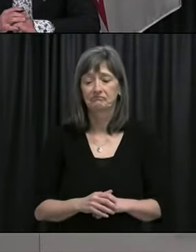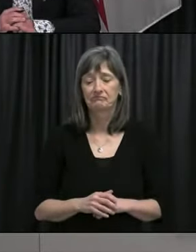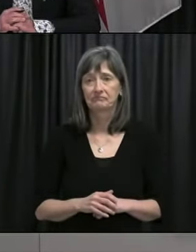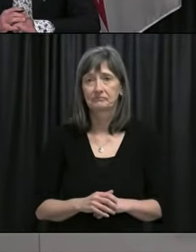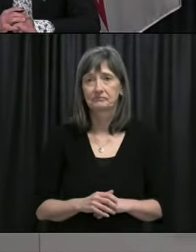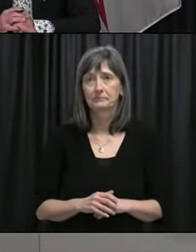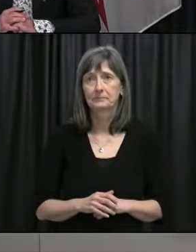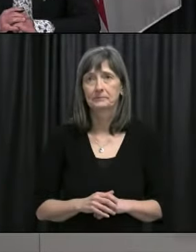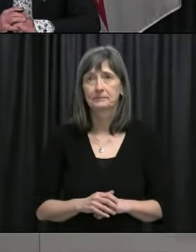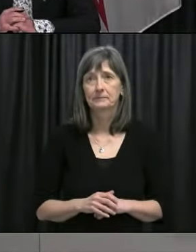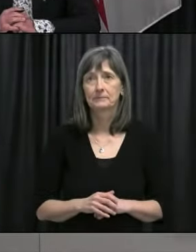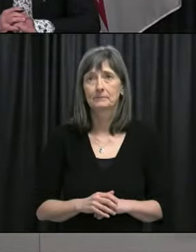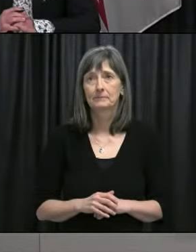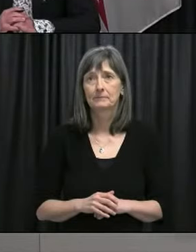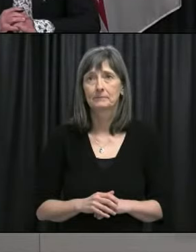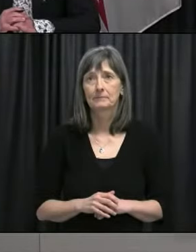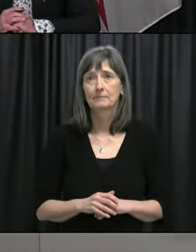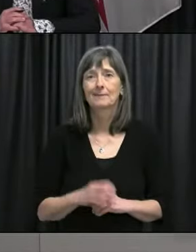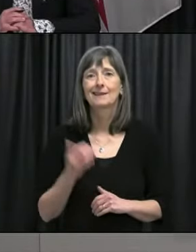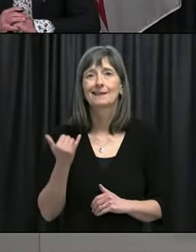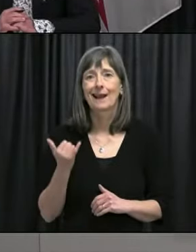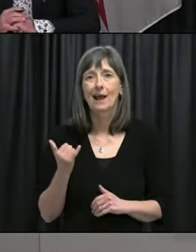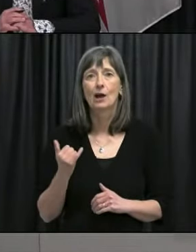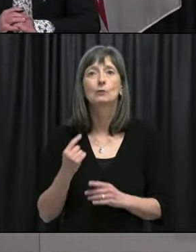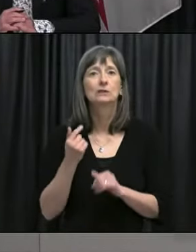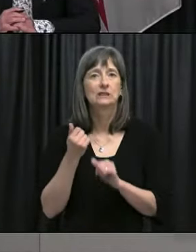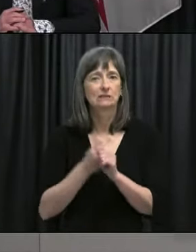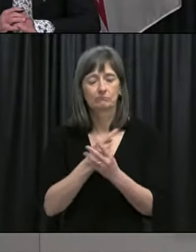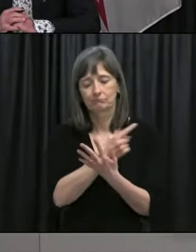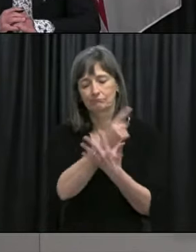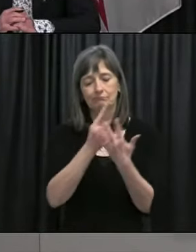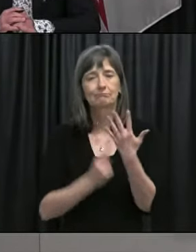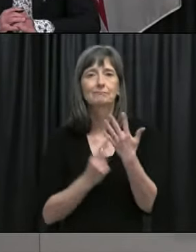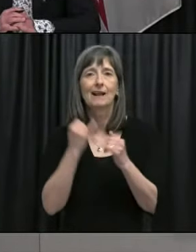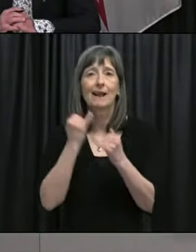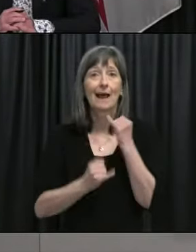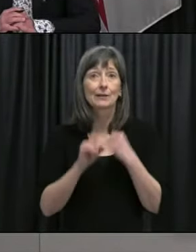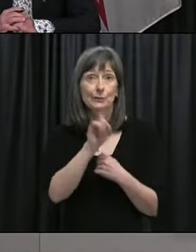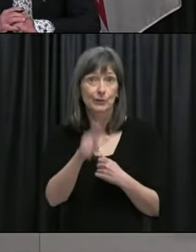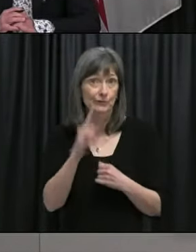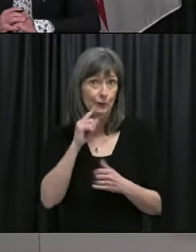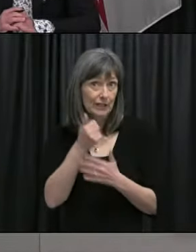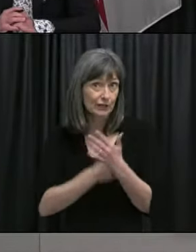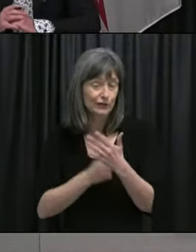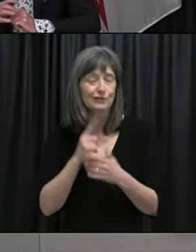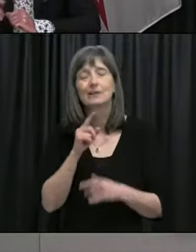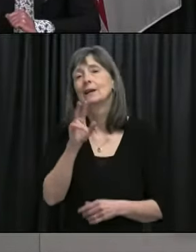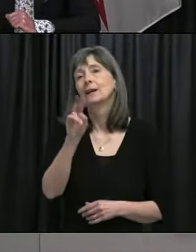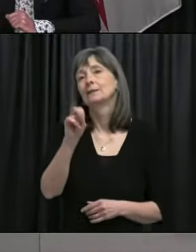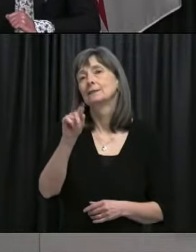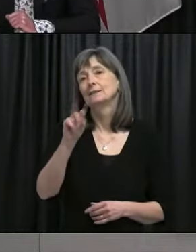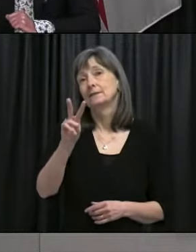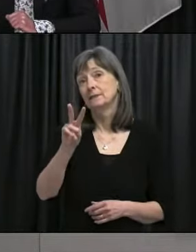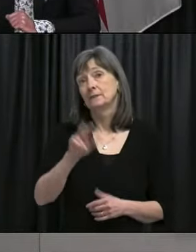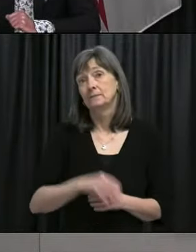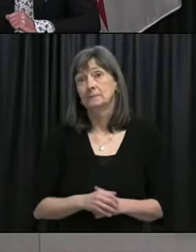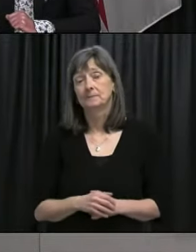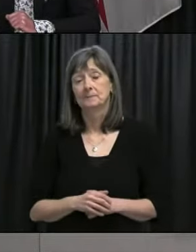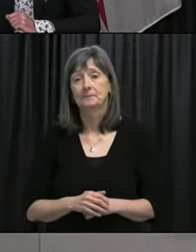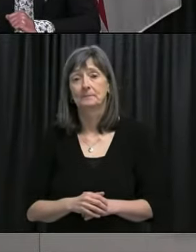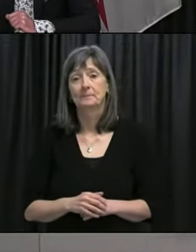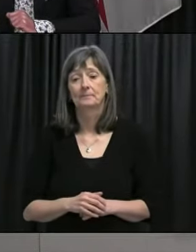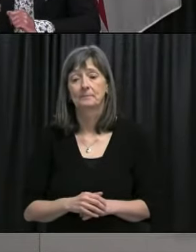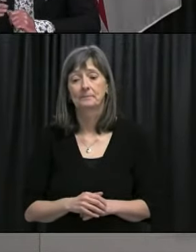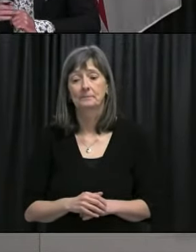Thanks, Sarah. I'll now go back, I'll now go back through each reporter to see if you have one final question. Kellyanne Roberts with NTV, do you have a final question?